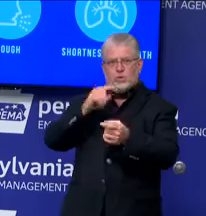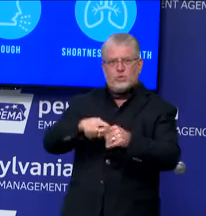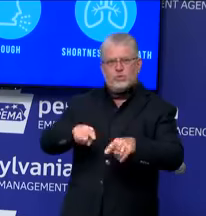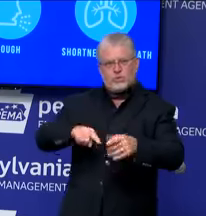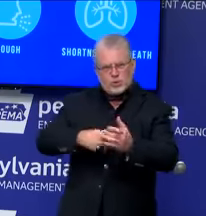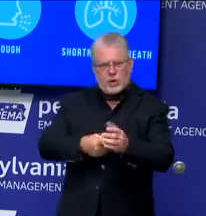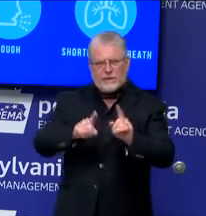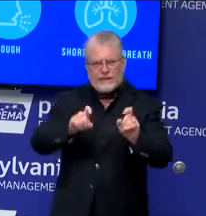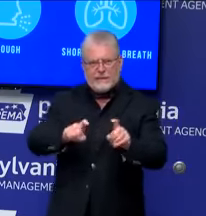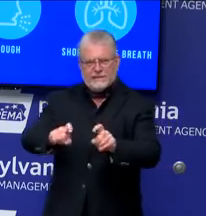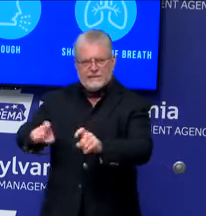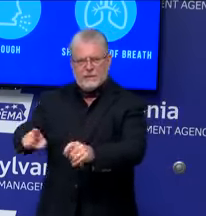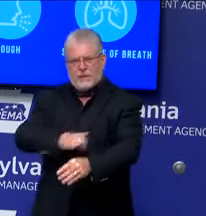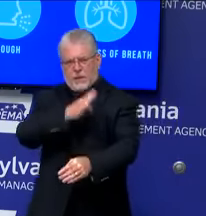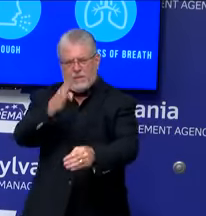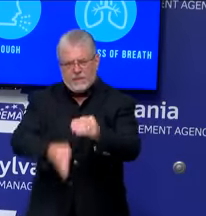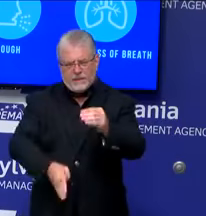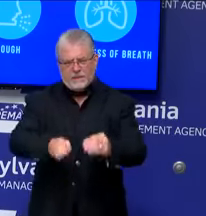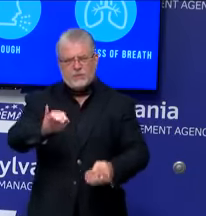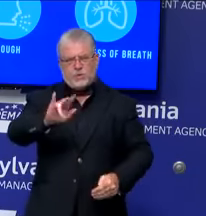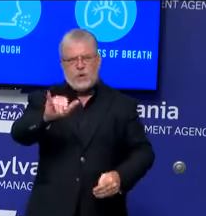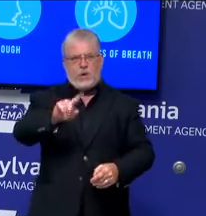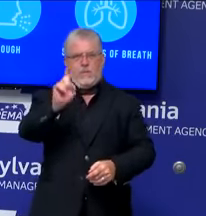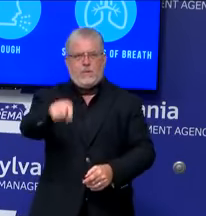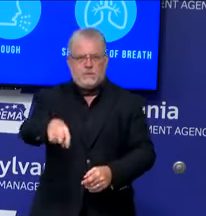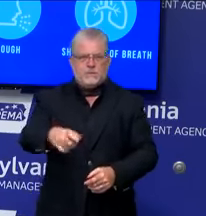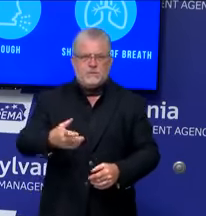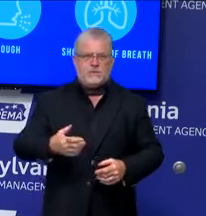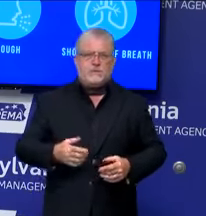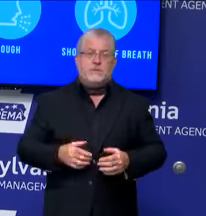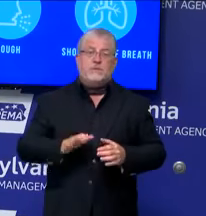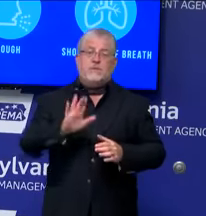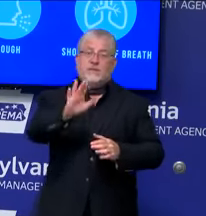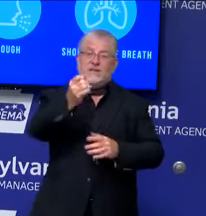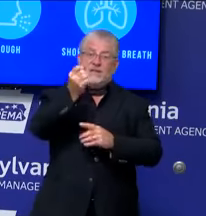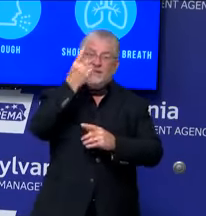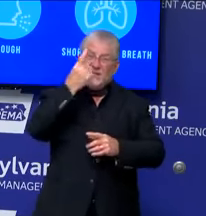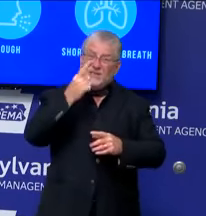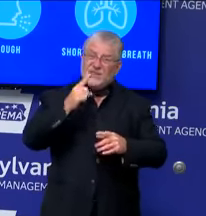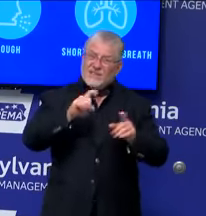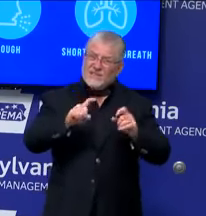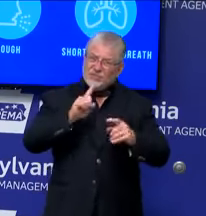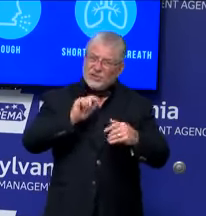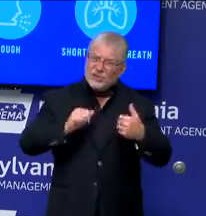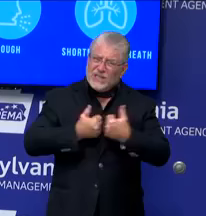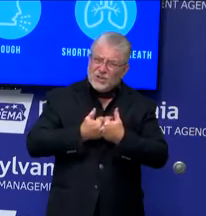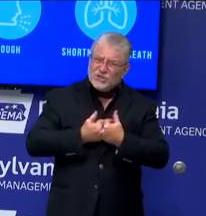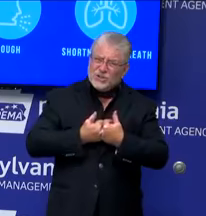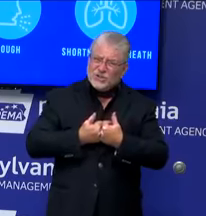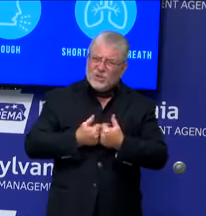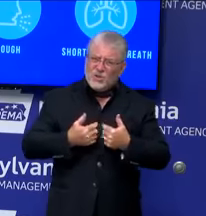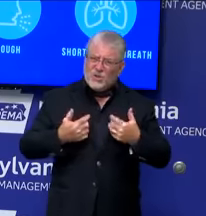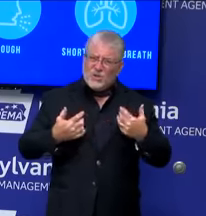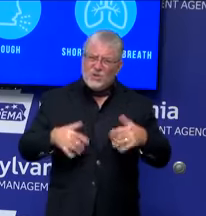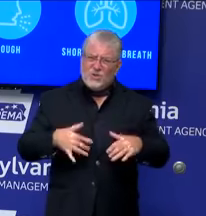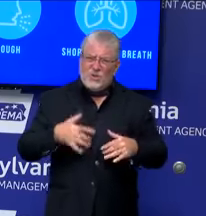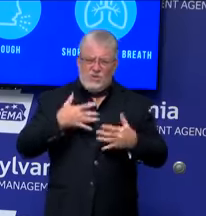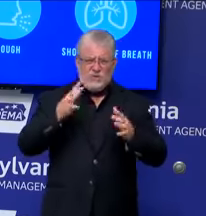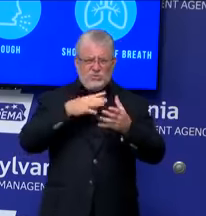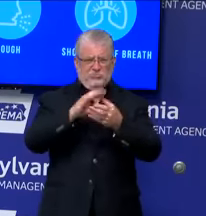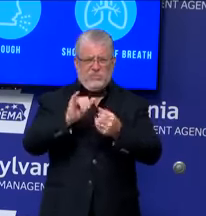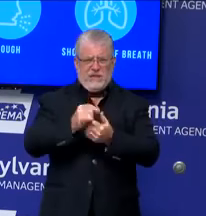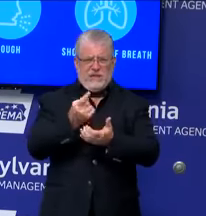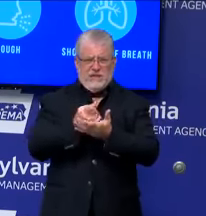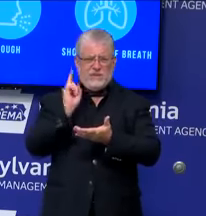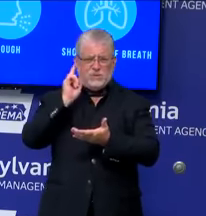now. There are challenges in testing capacity now throughout the country, and we spoke about that last week, is that because of the